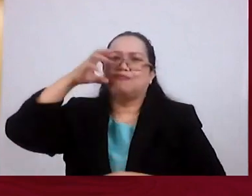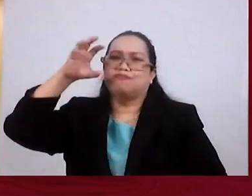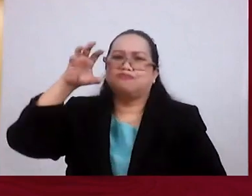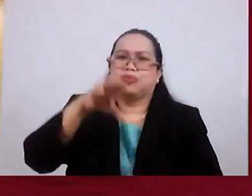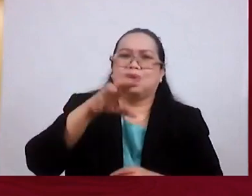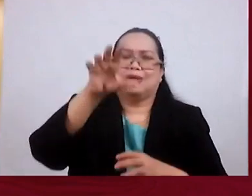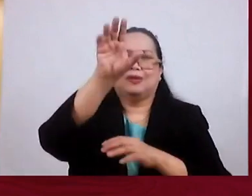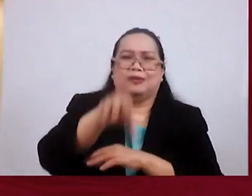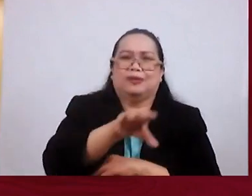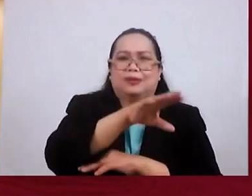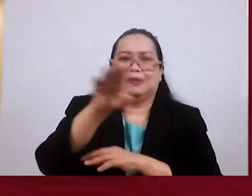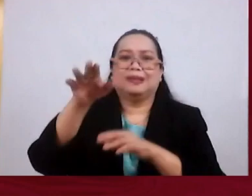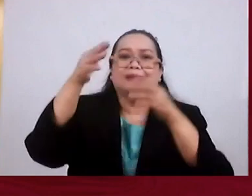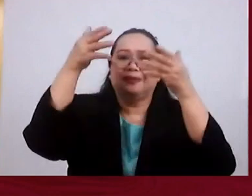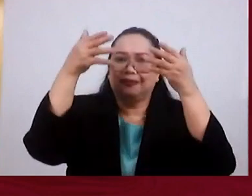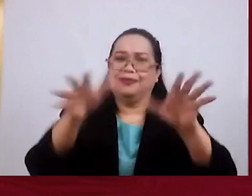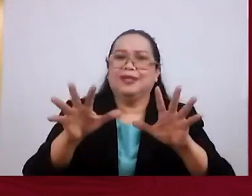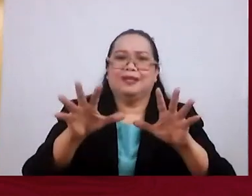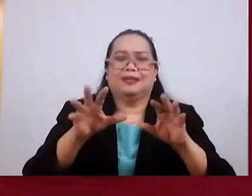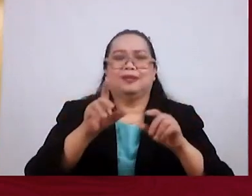this is where I'm leading to